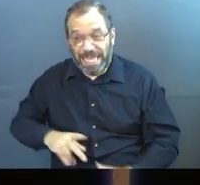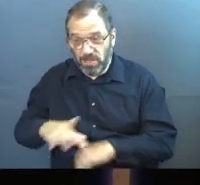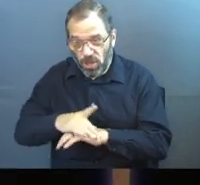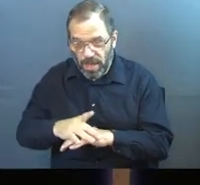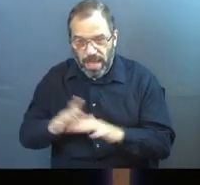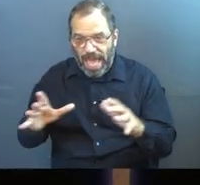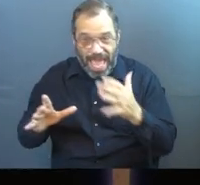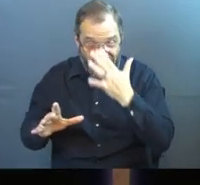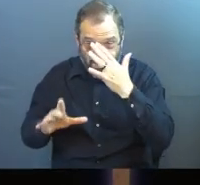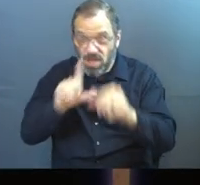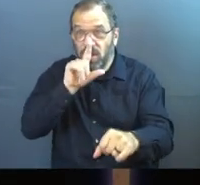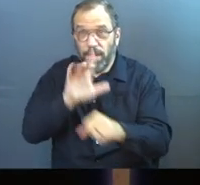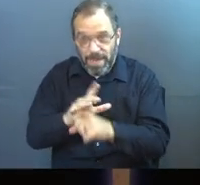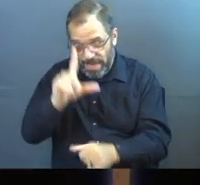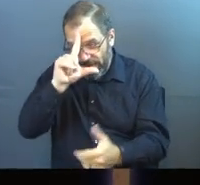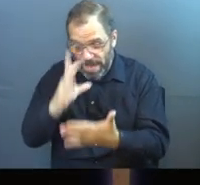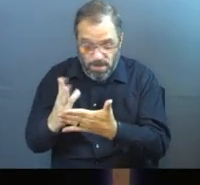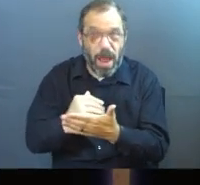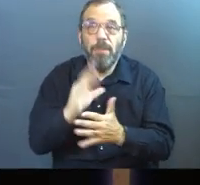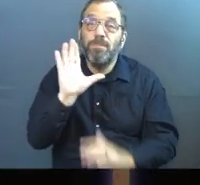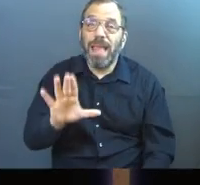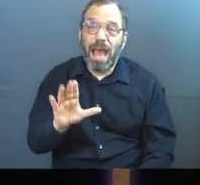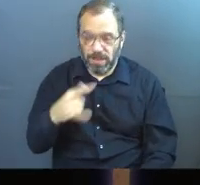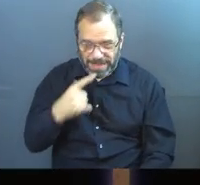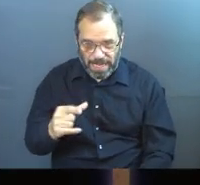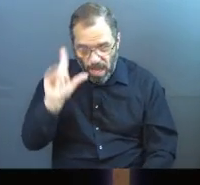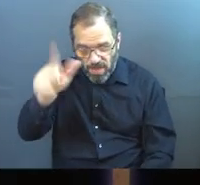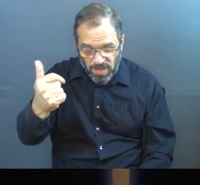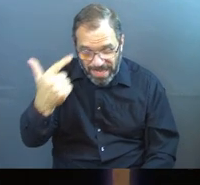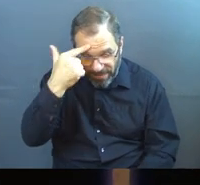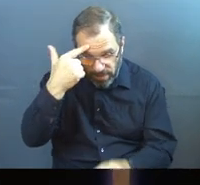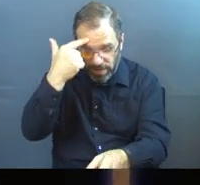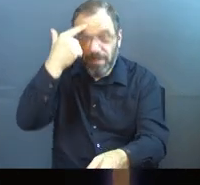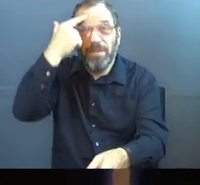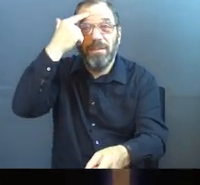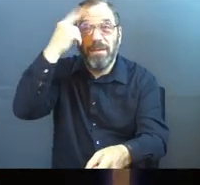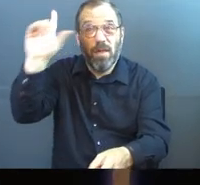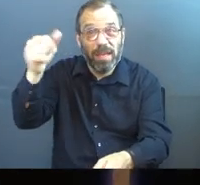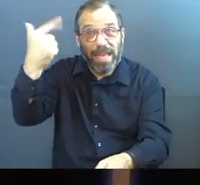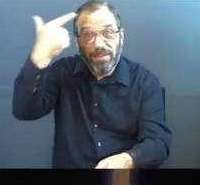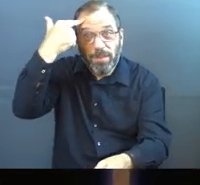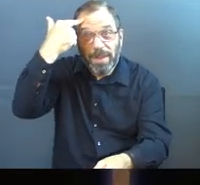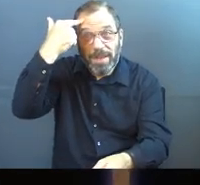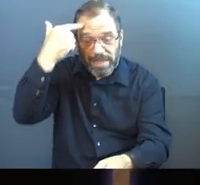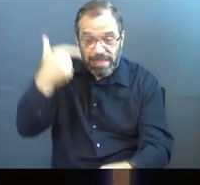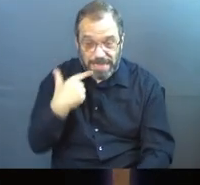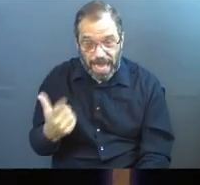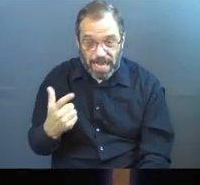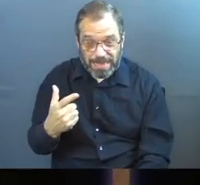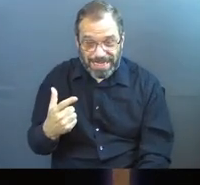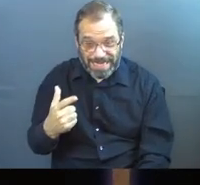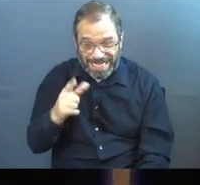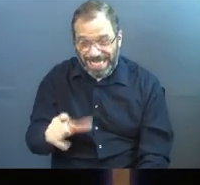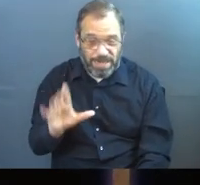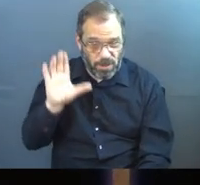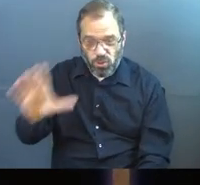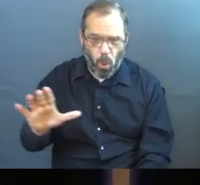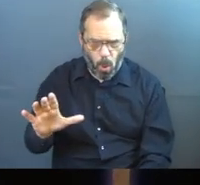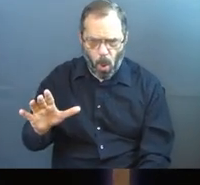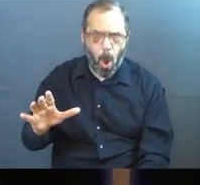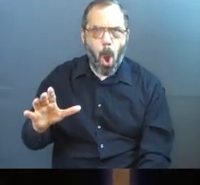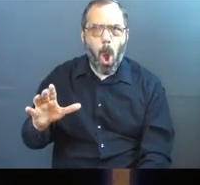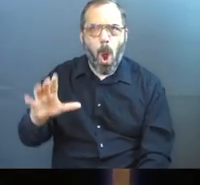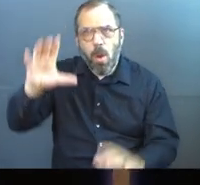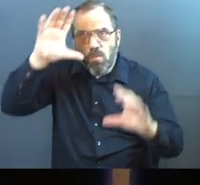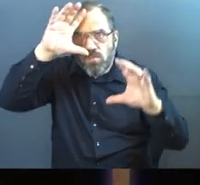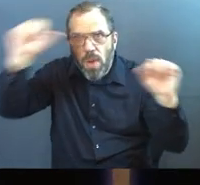the earth have committed immorality with her. Now he's bringing the government in. And he's saying, it's even your officials